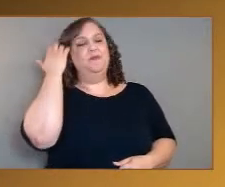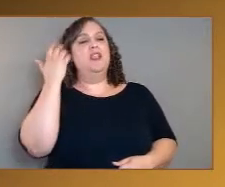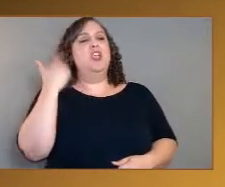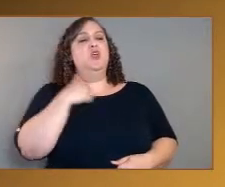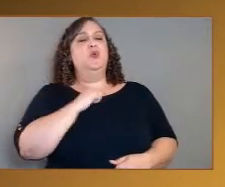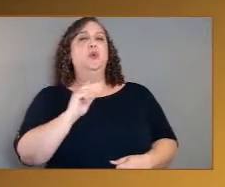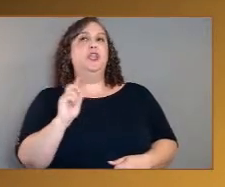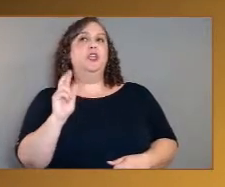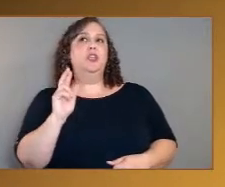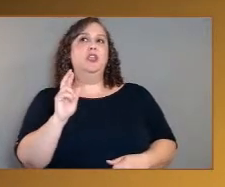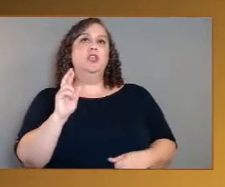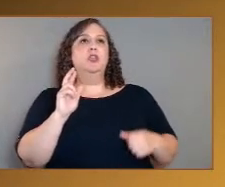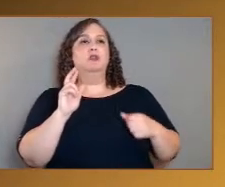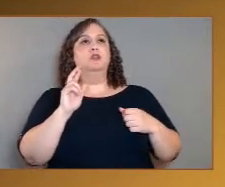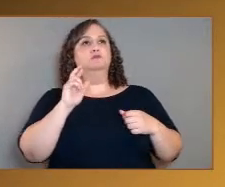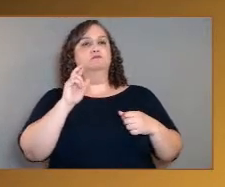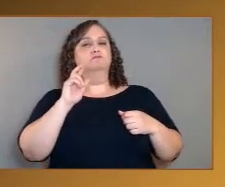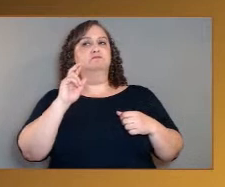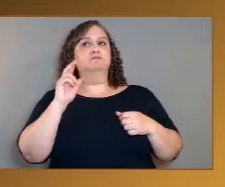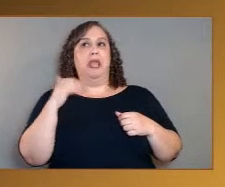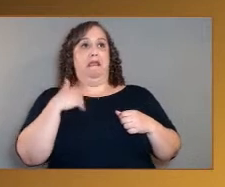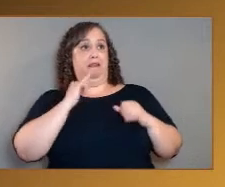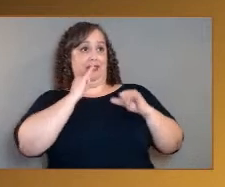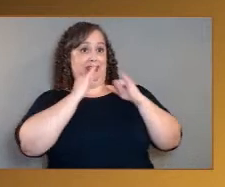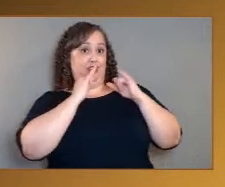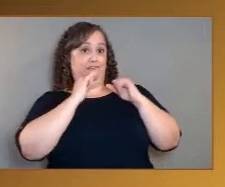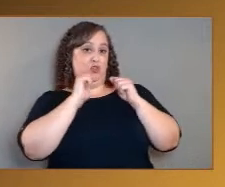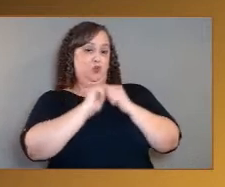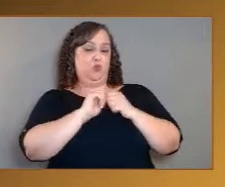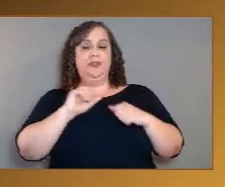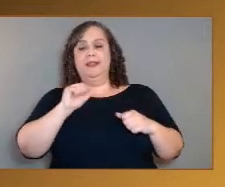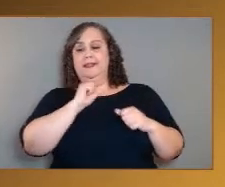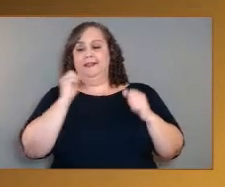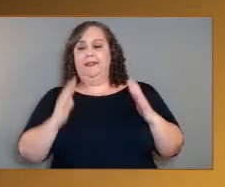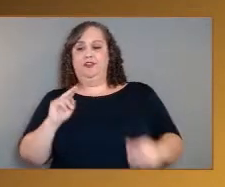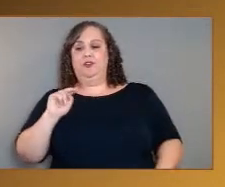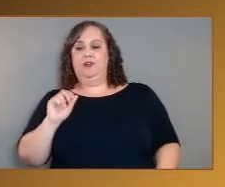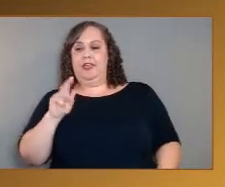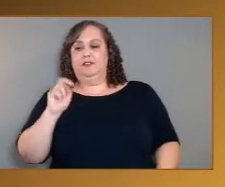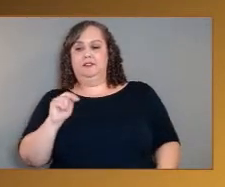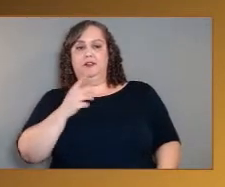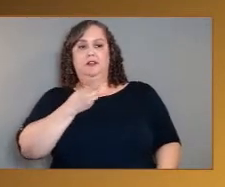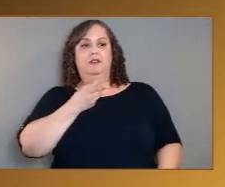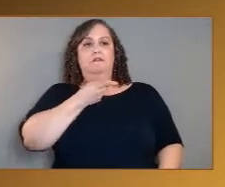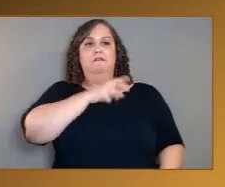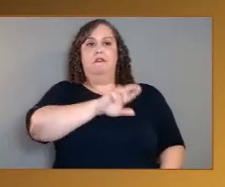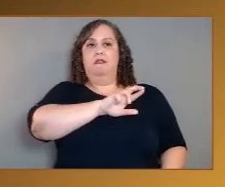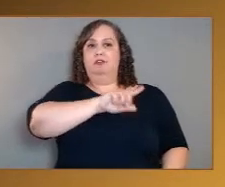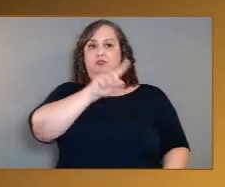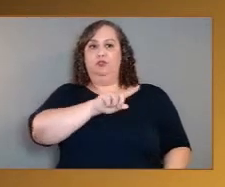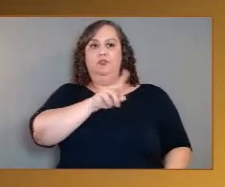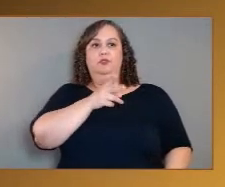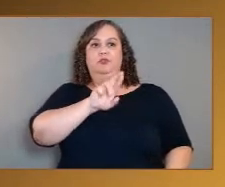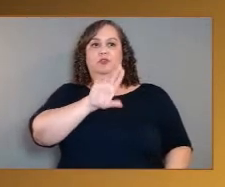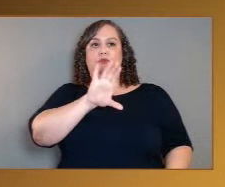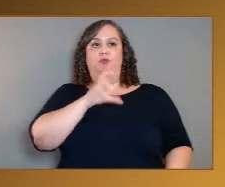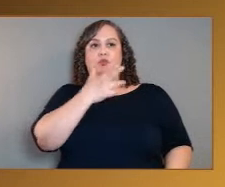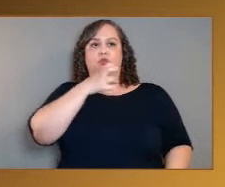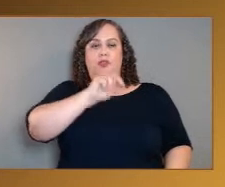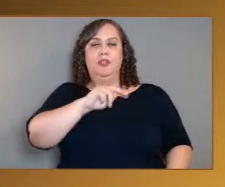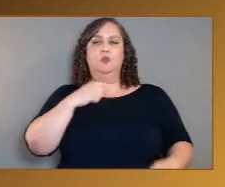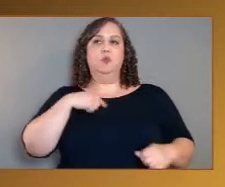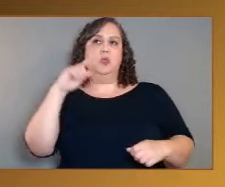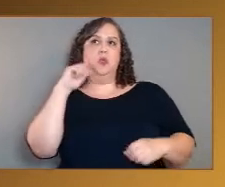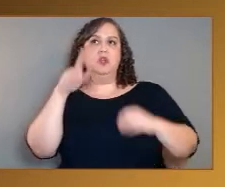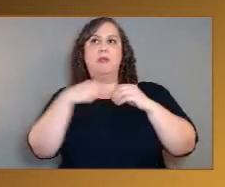Senator Nelson and Dr. Zubukin about the different atmospheres and the different surface temperatures for Venus and Mars. And so,